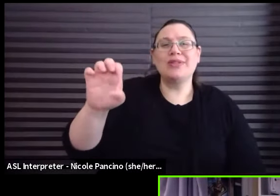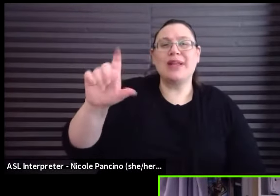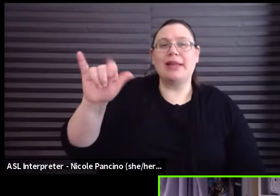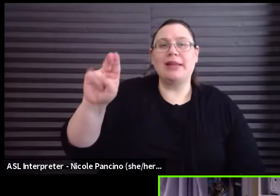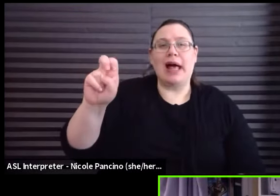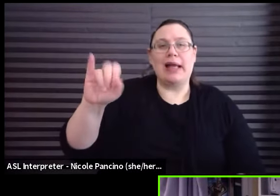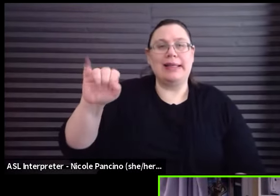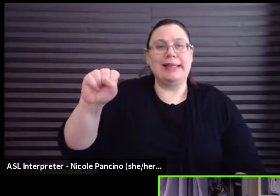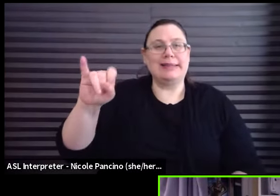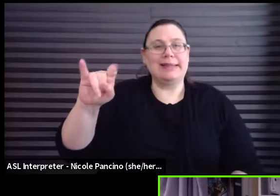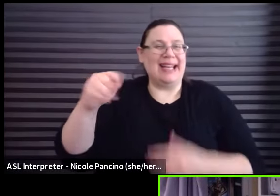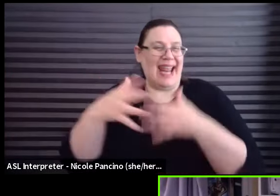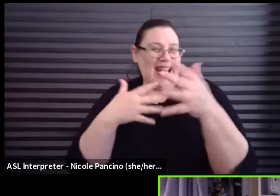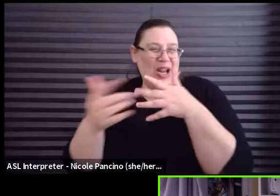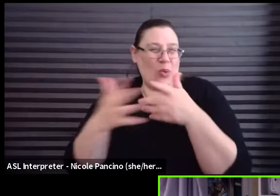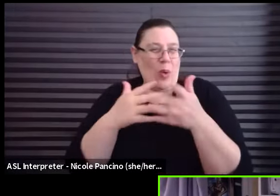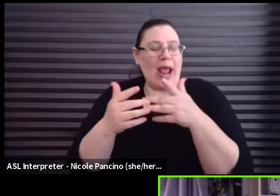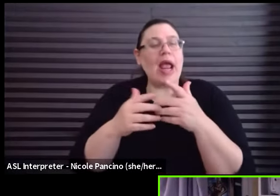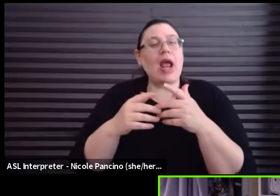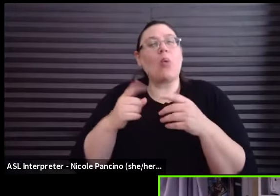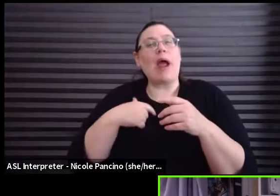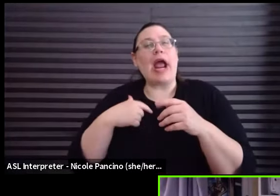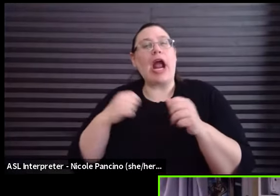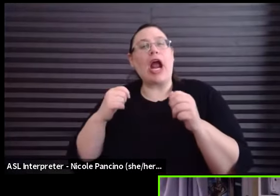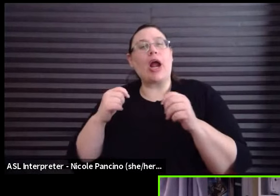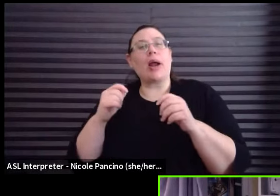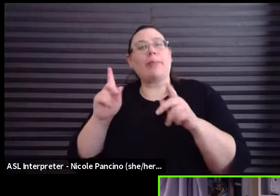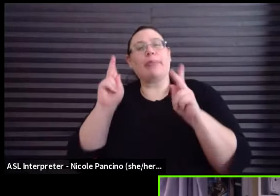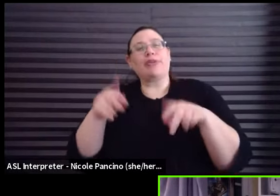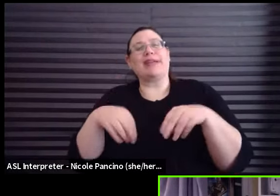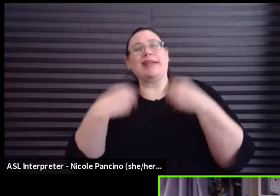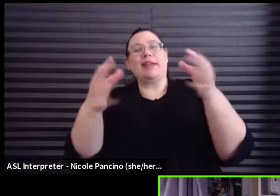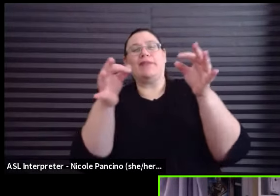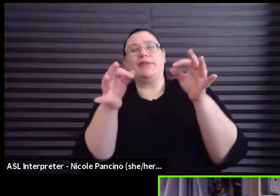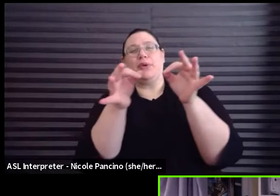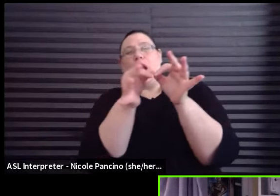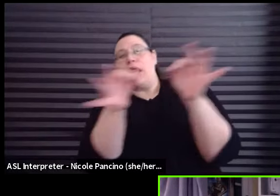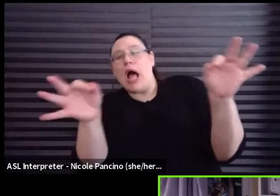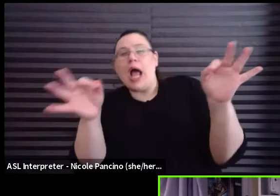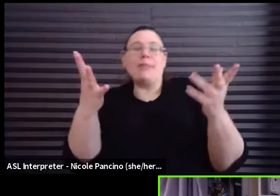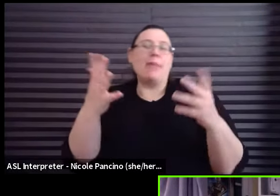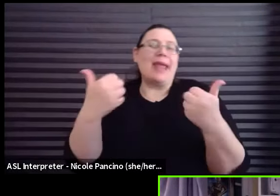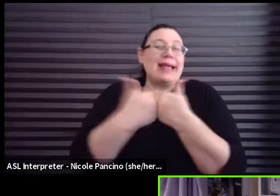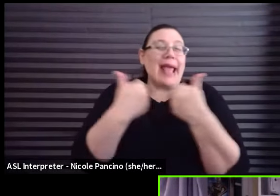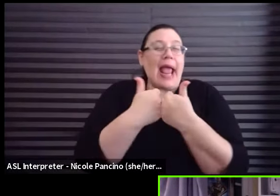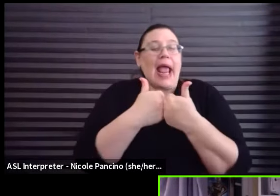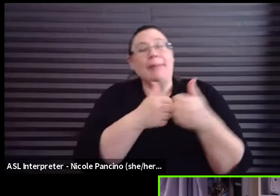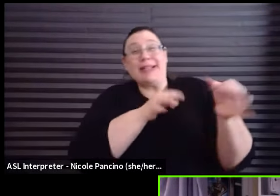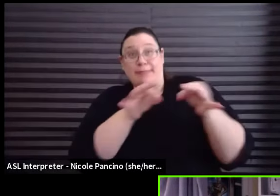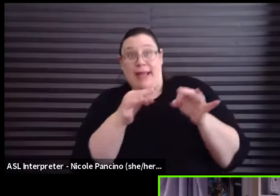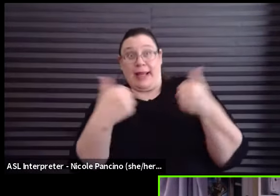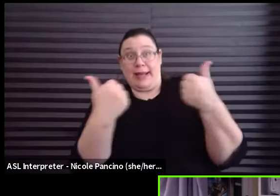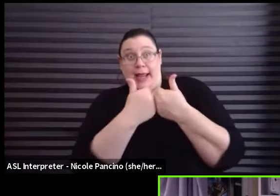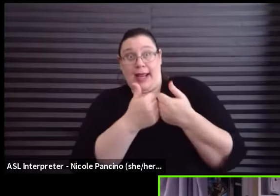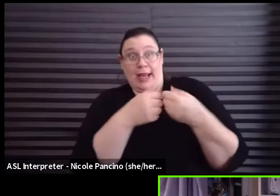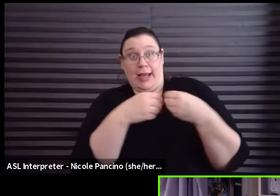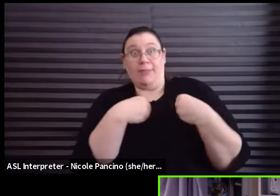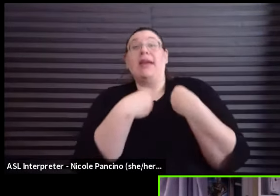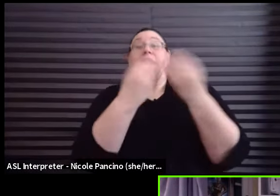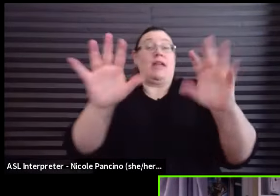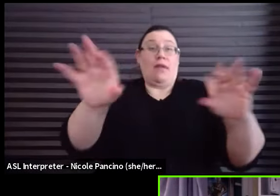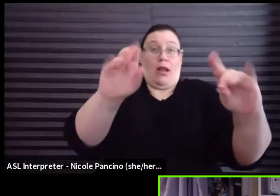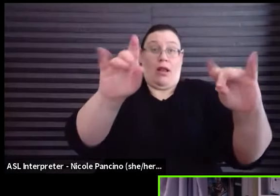to play, almost like a parlor game. And they outline the rules of the game before you begin. And once you complete the game, the game's over